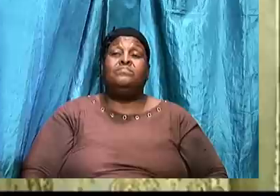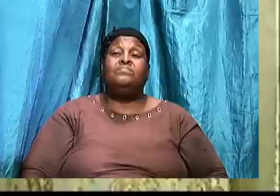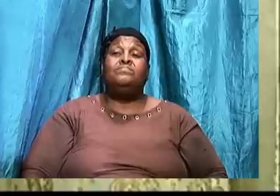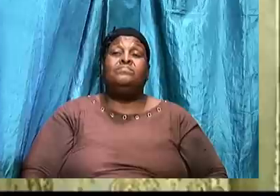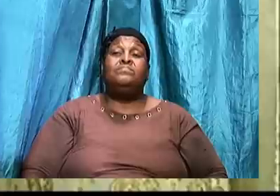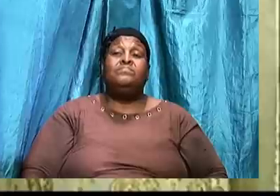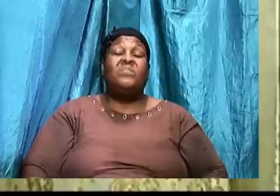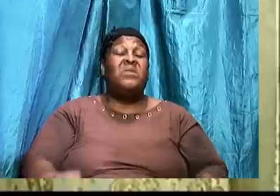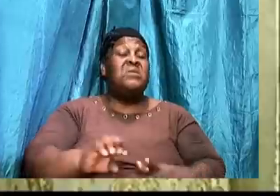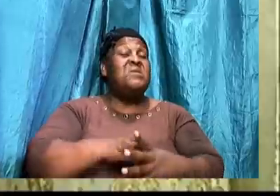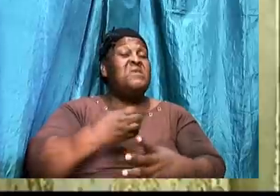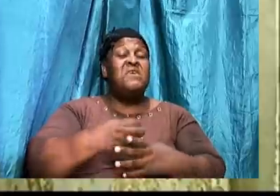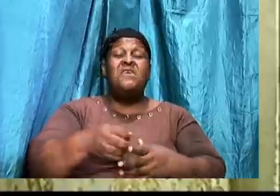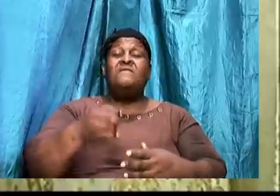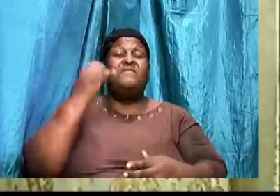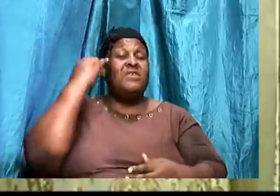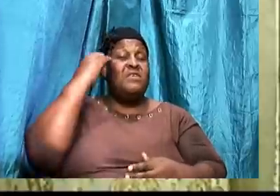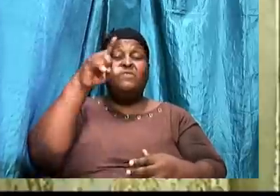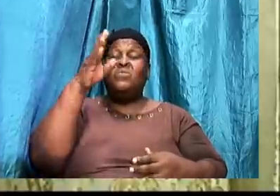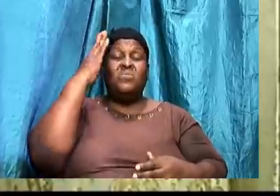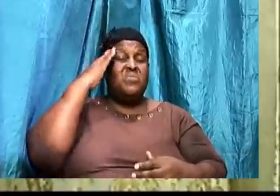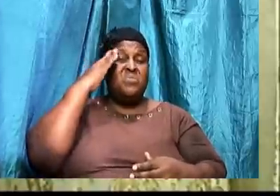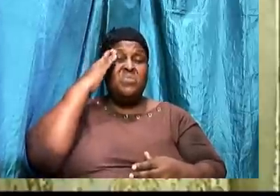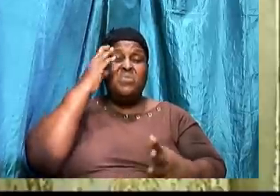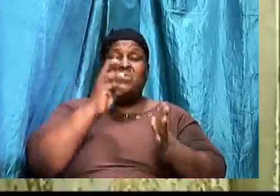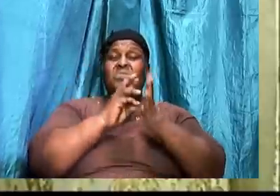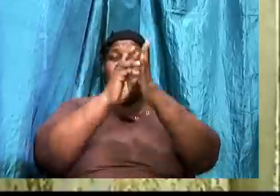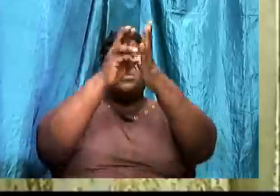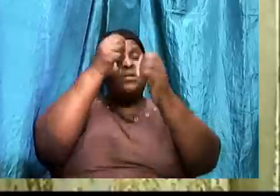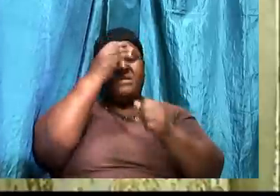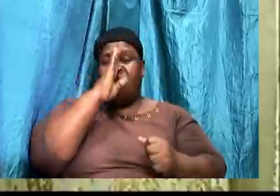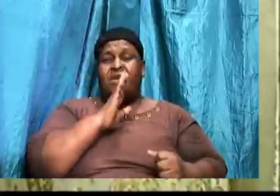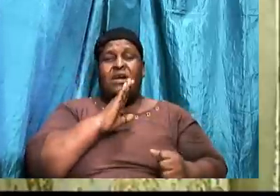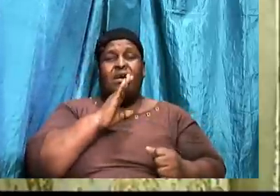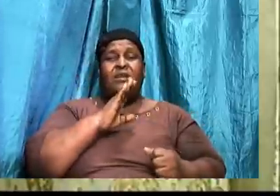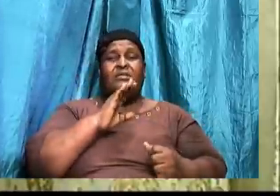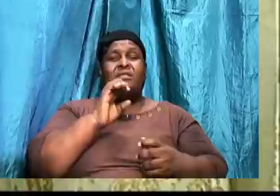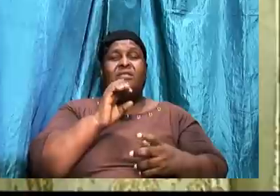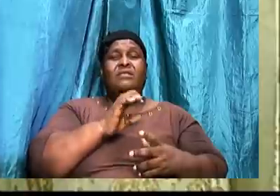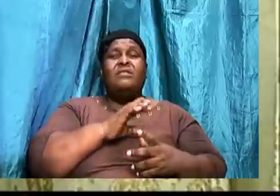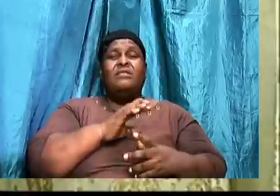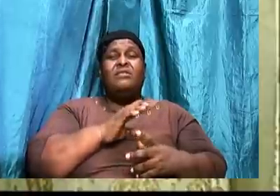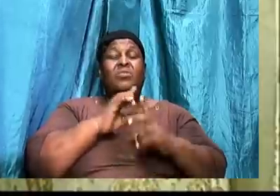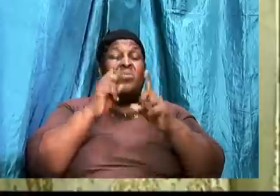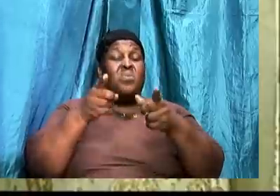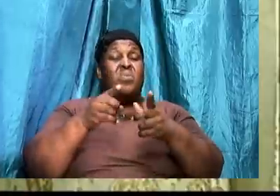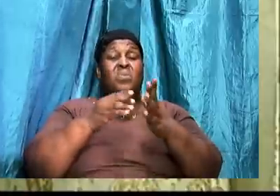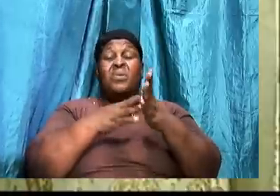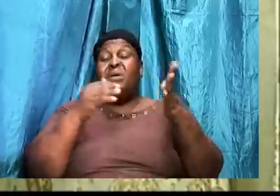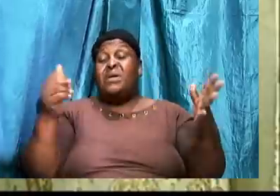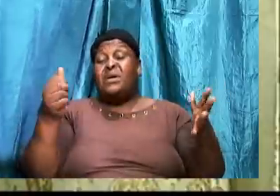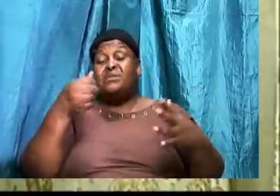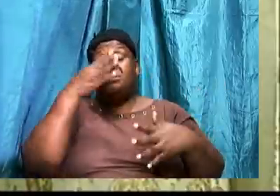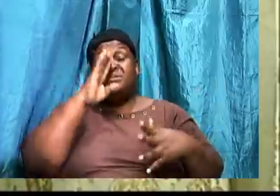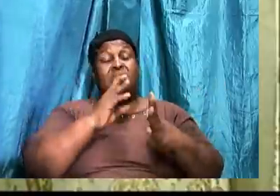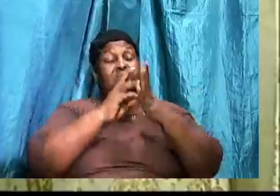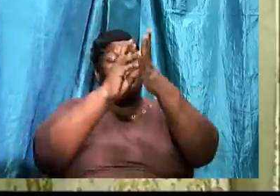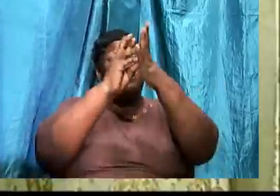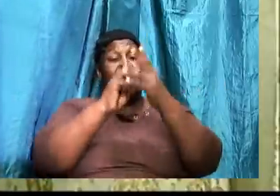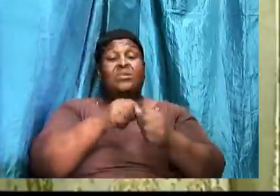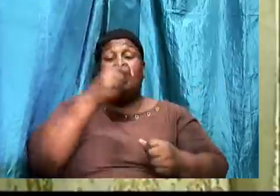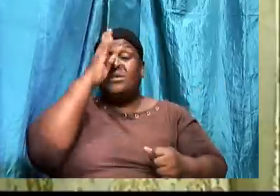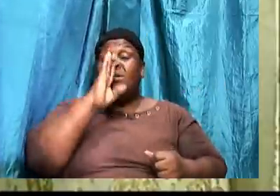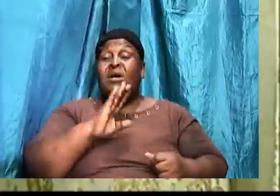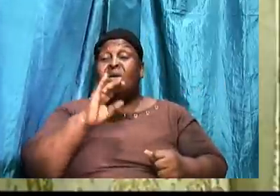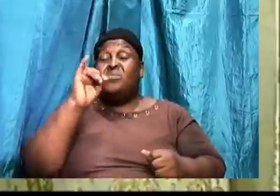Even if you know the will of God. Look here. If you go. This way and go against the will of God. God